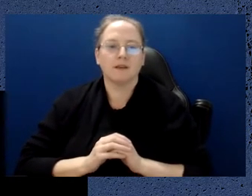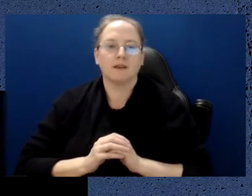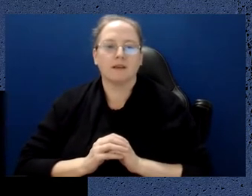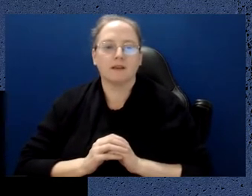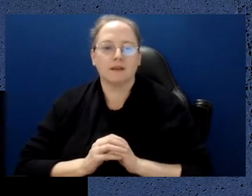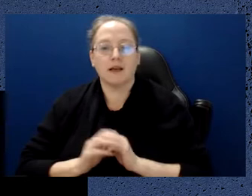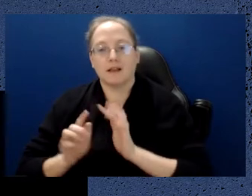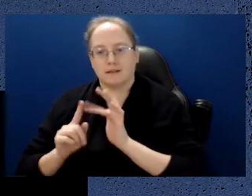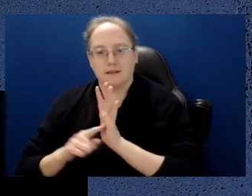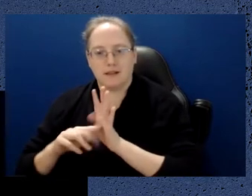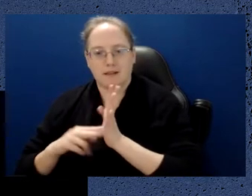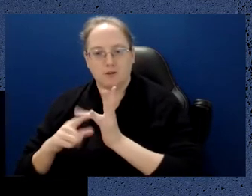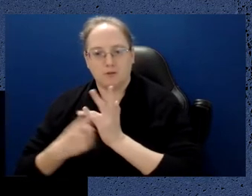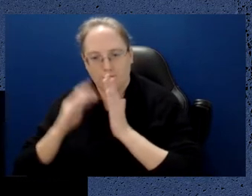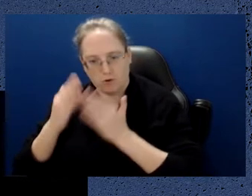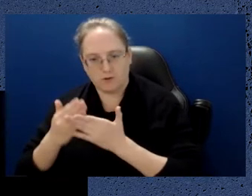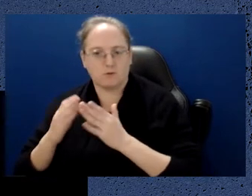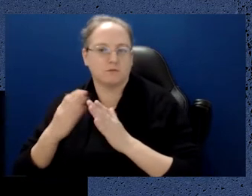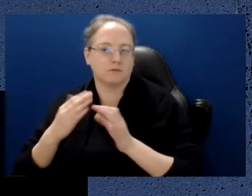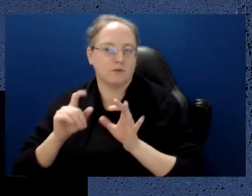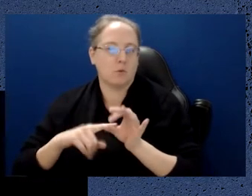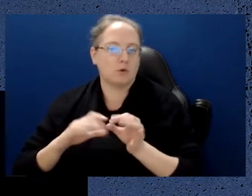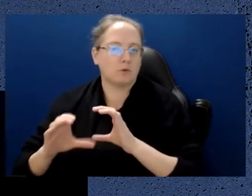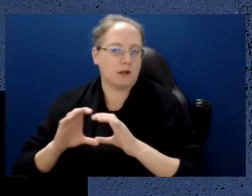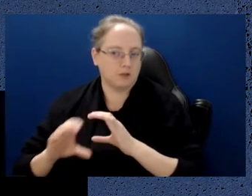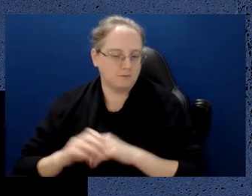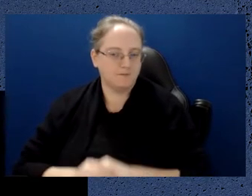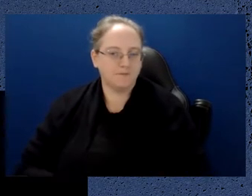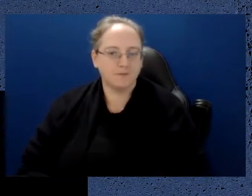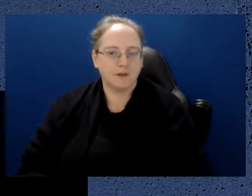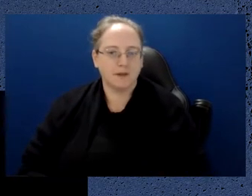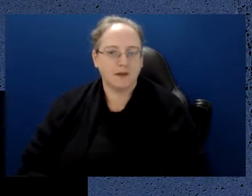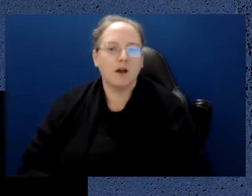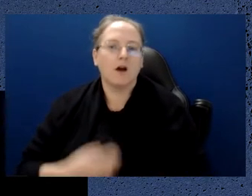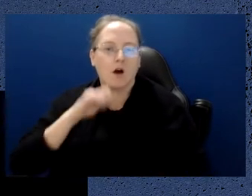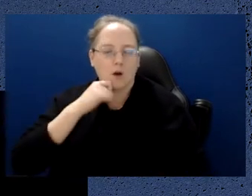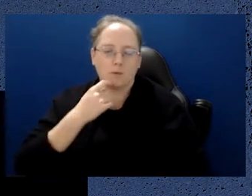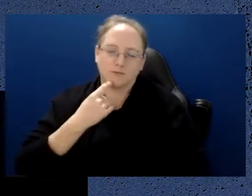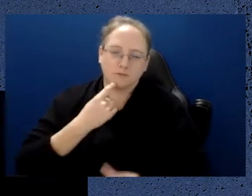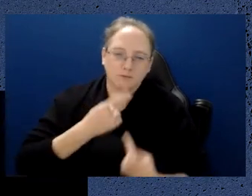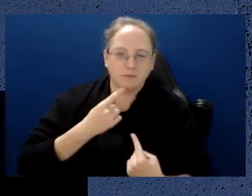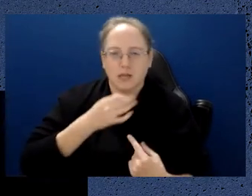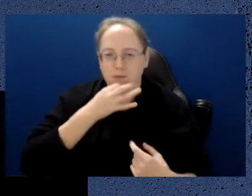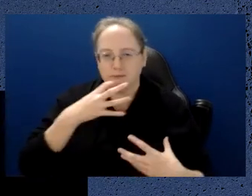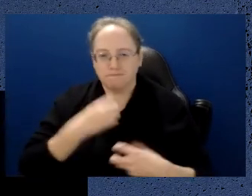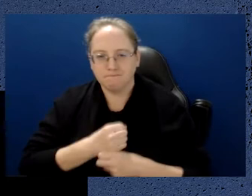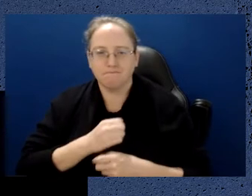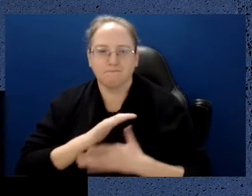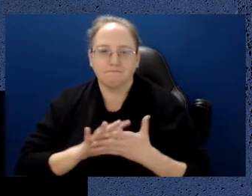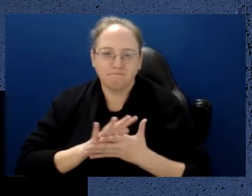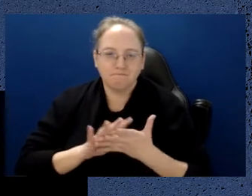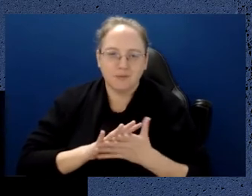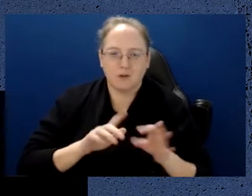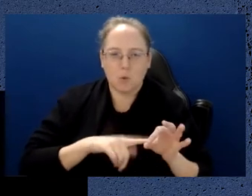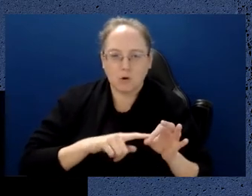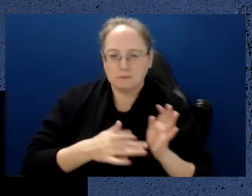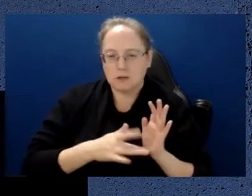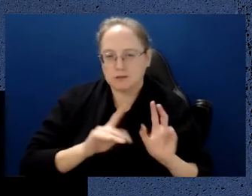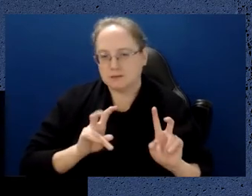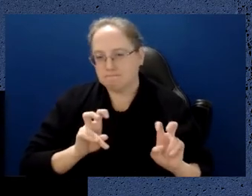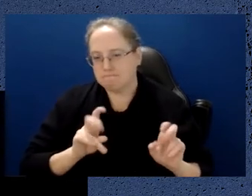particular, quantum communication. I'll also give a little bit of an overview of what is quantum technology.